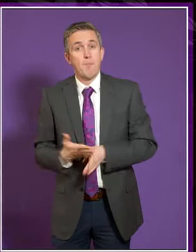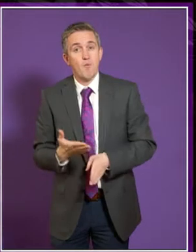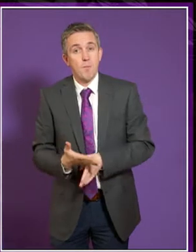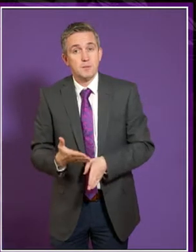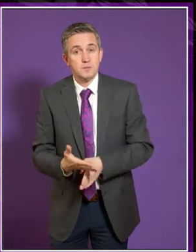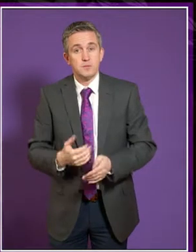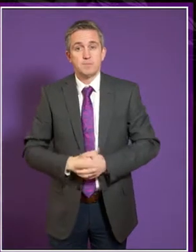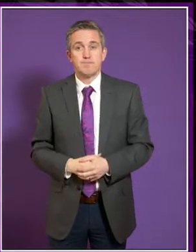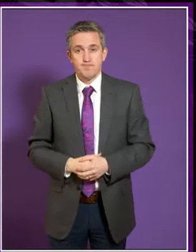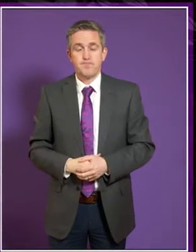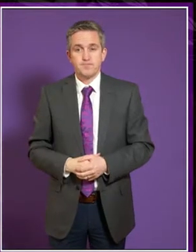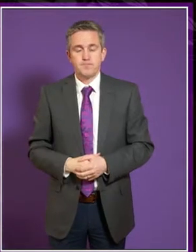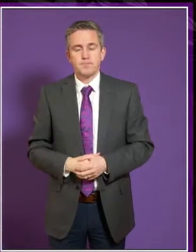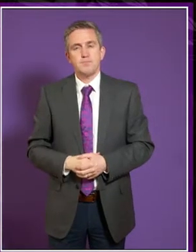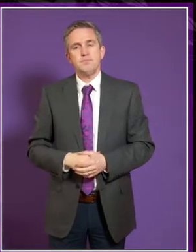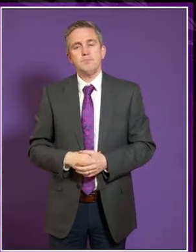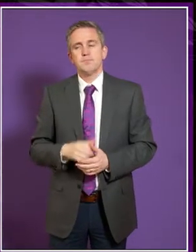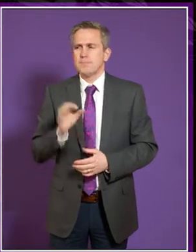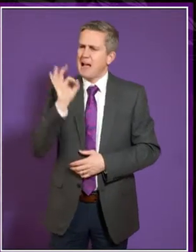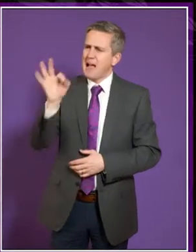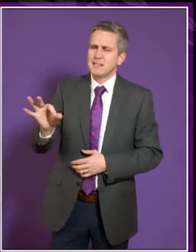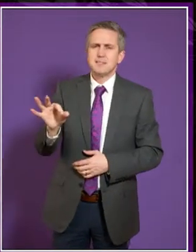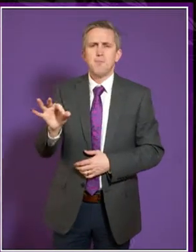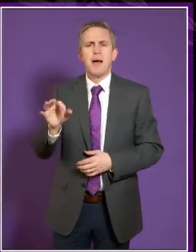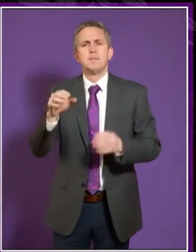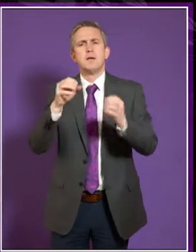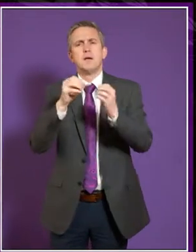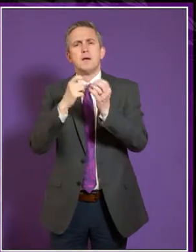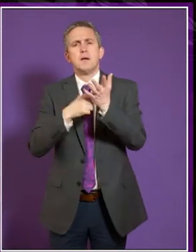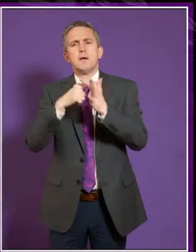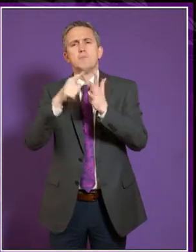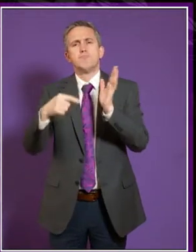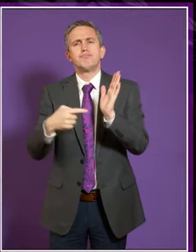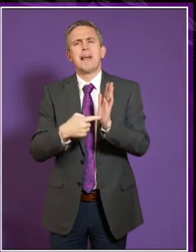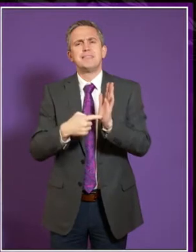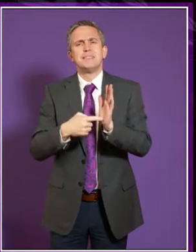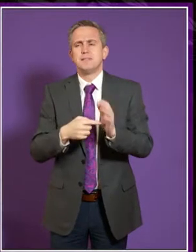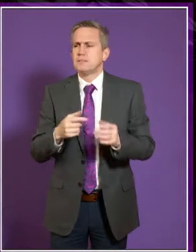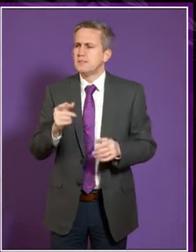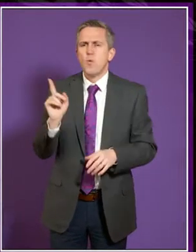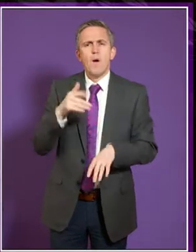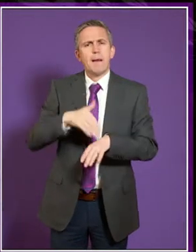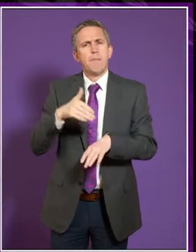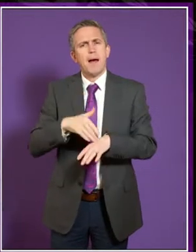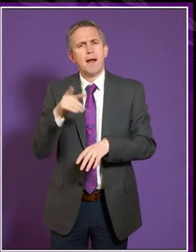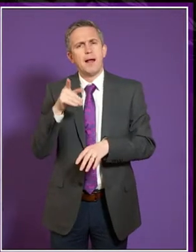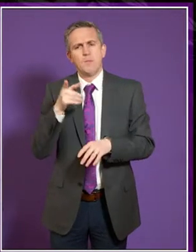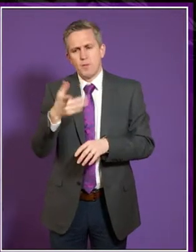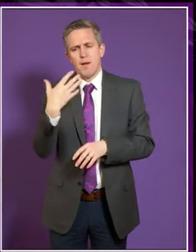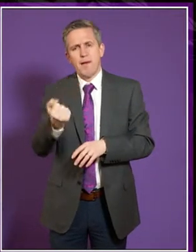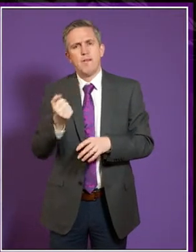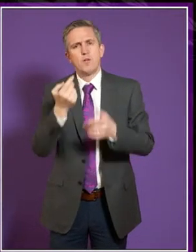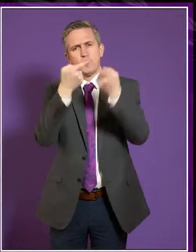Totally on a different subject. Brexit and the effect it will have on university applications, how do you think that will pan out?